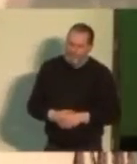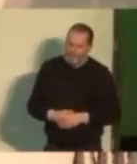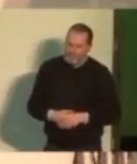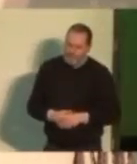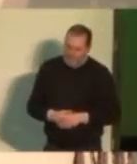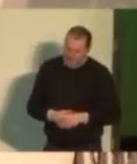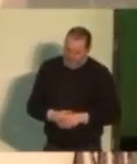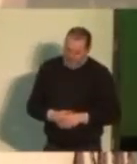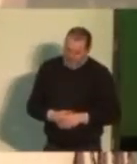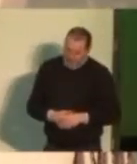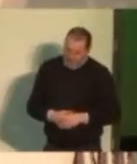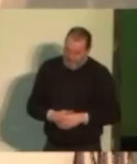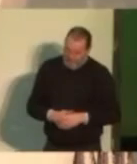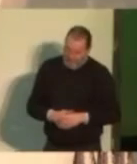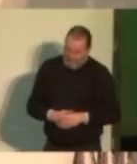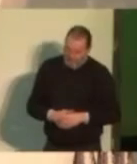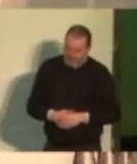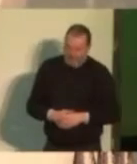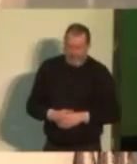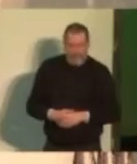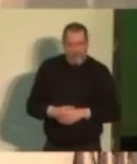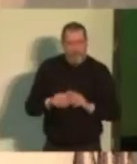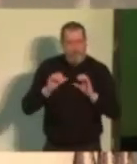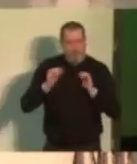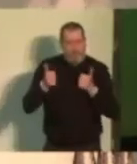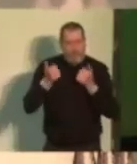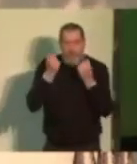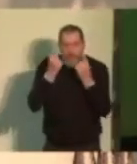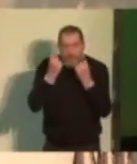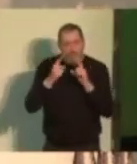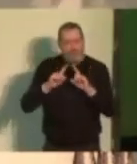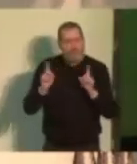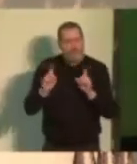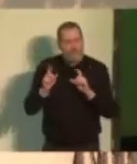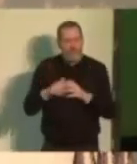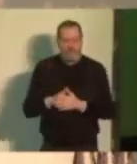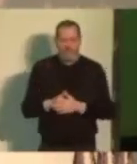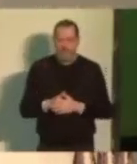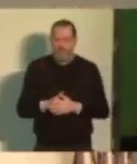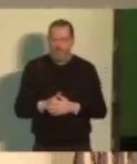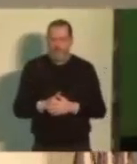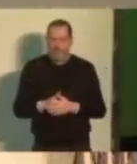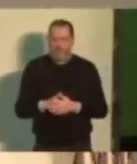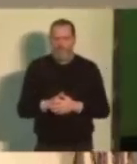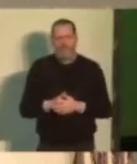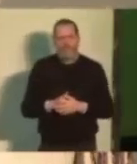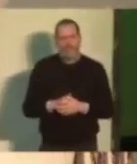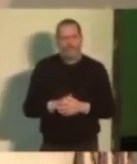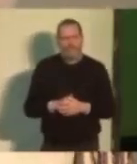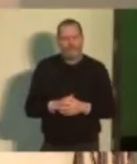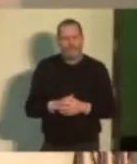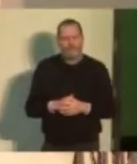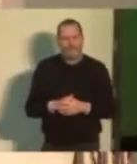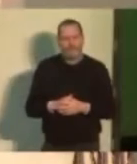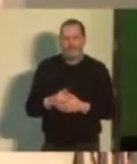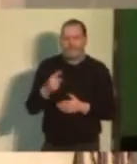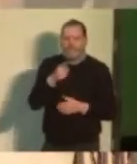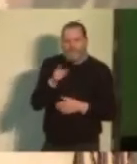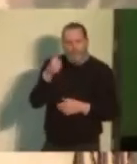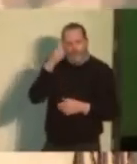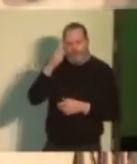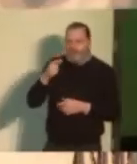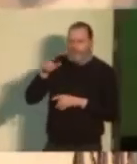It is not a radical idea to say that at a time when psychologists tell us that zero through four